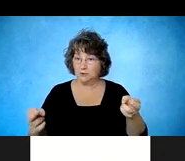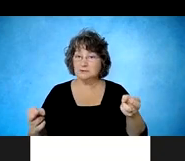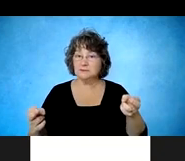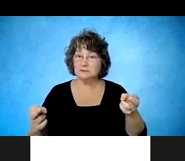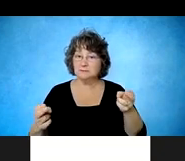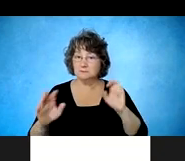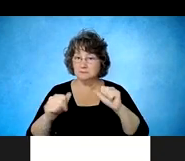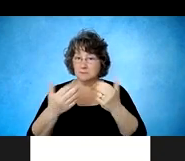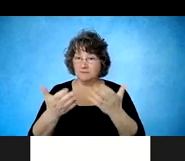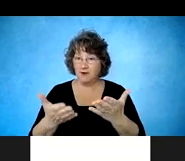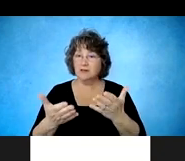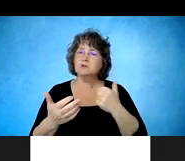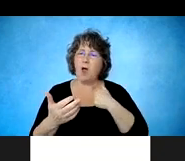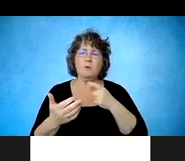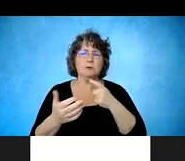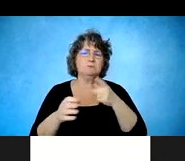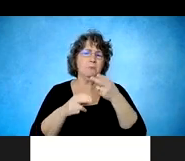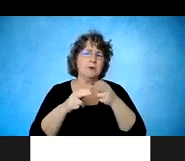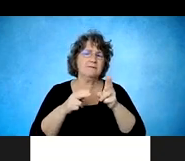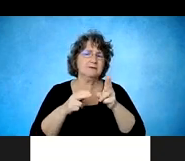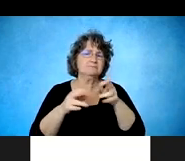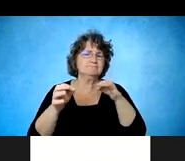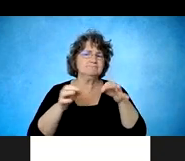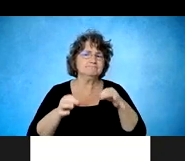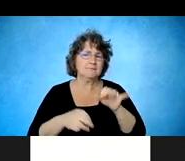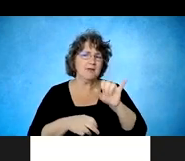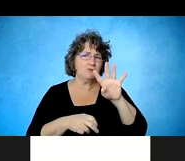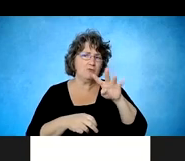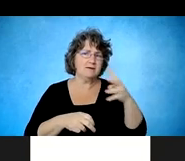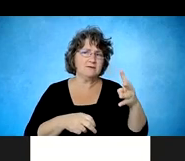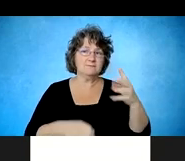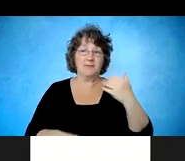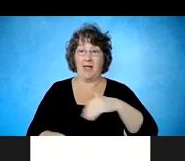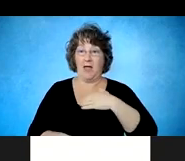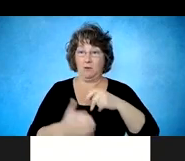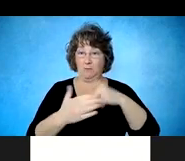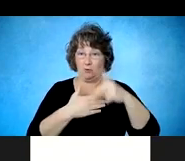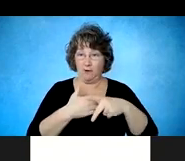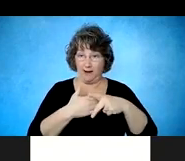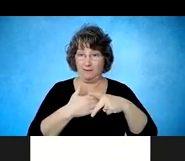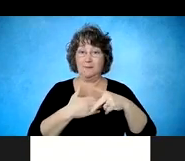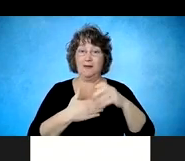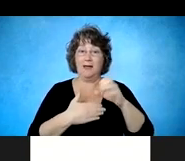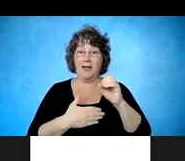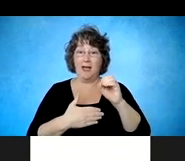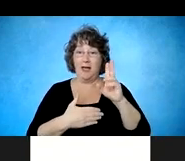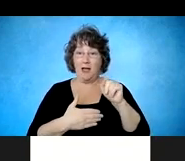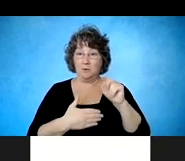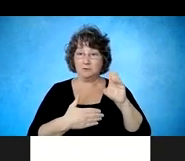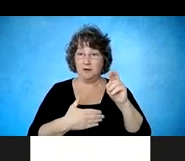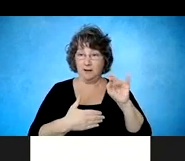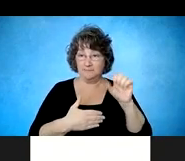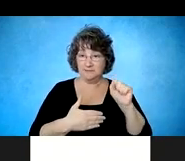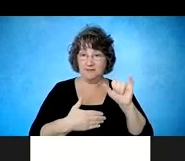this graph here. The, our program outcomes is represented to the far right column in the Royal